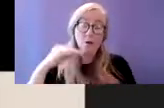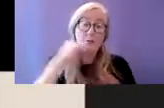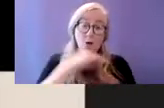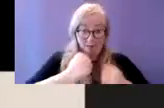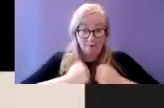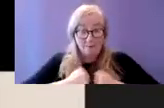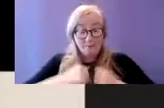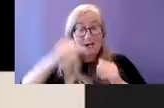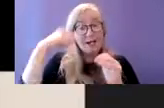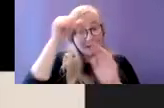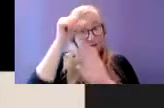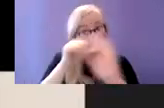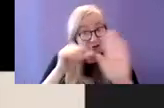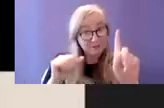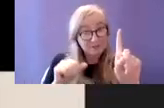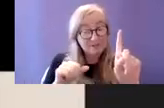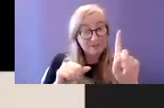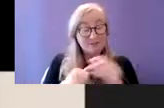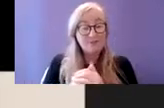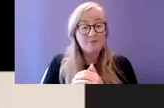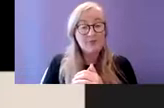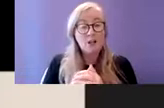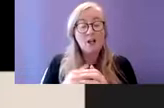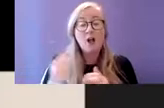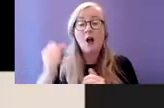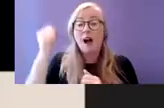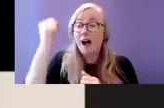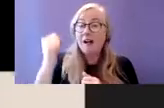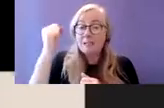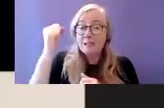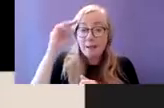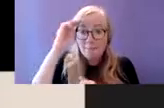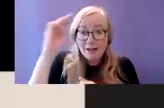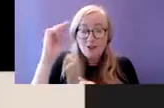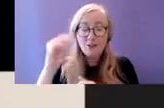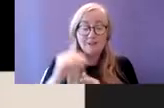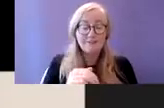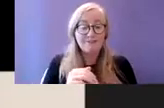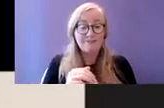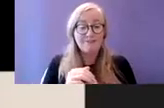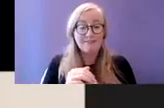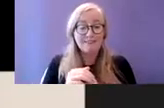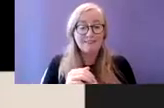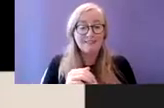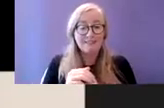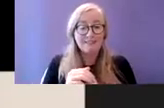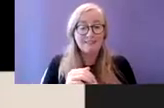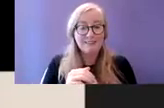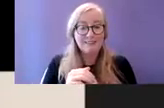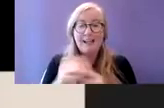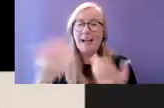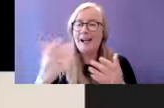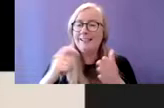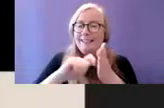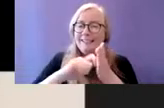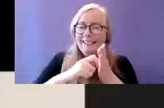hostel managers grant permission to key workers to discern that they may have